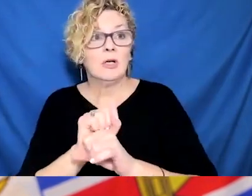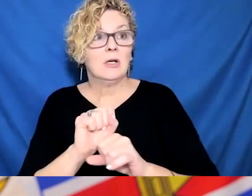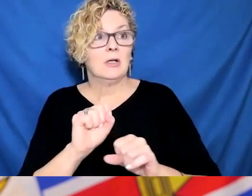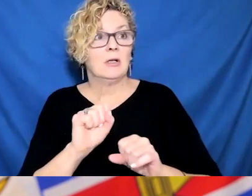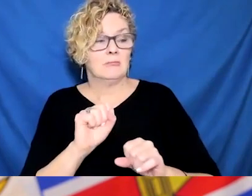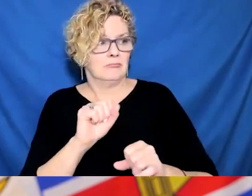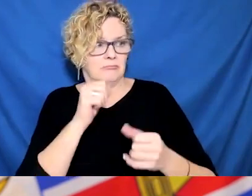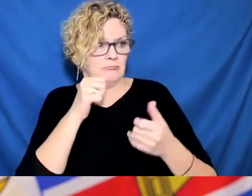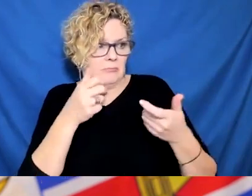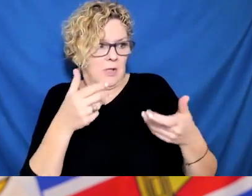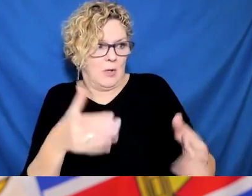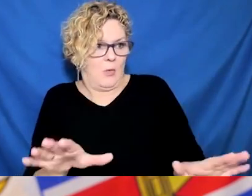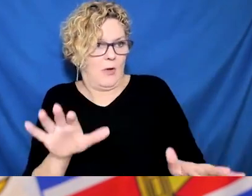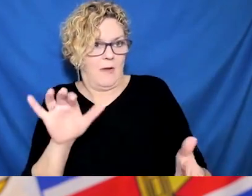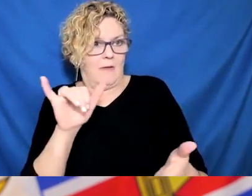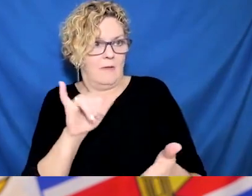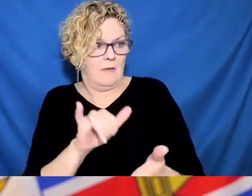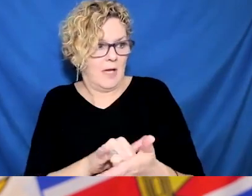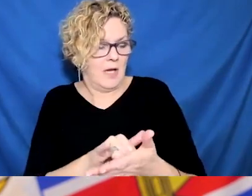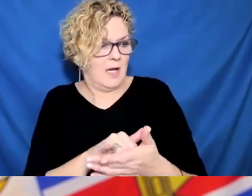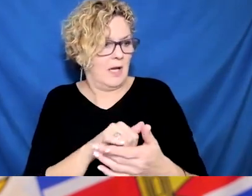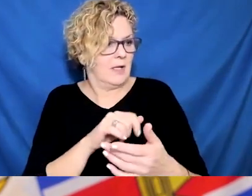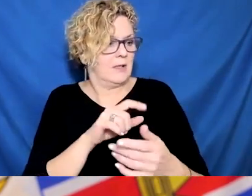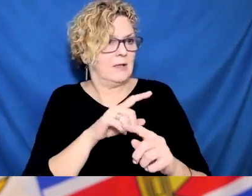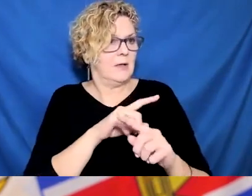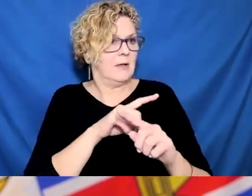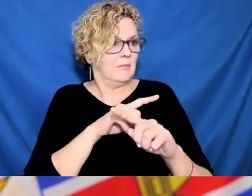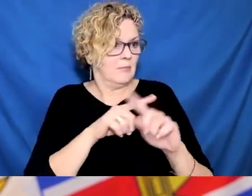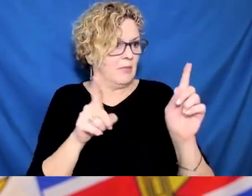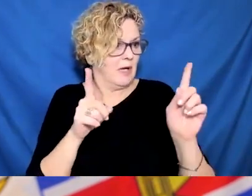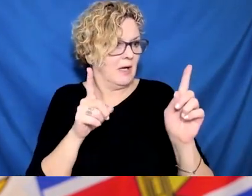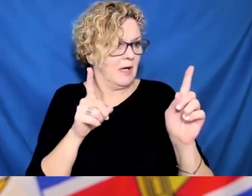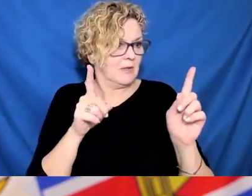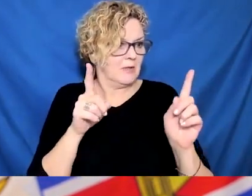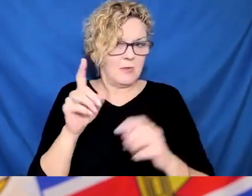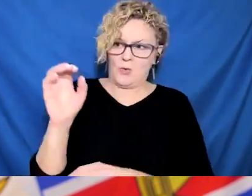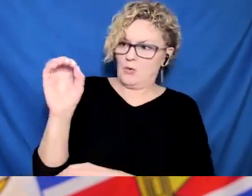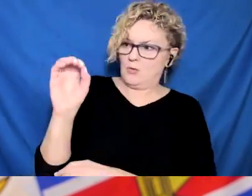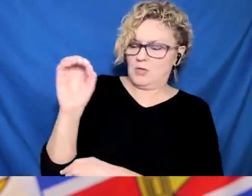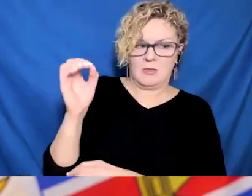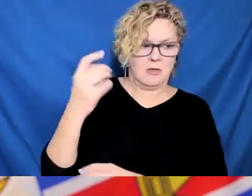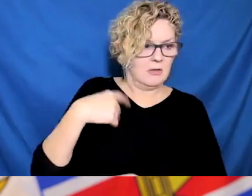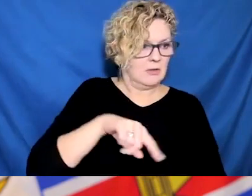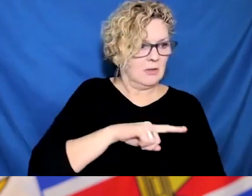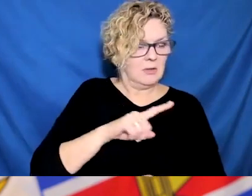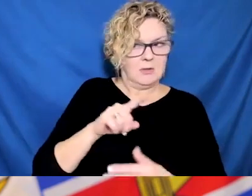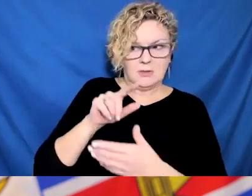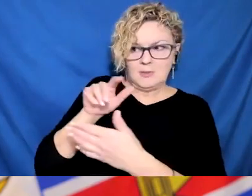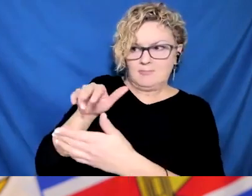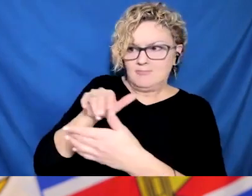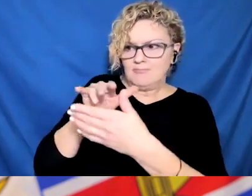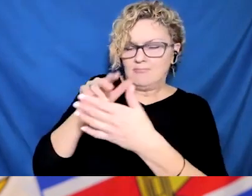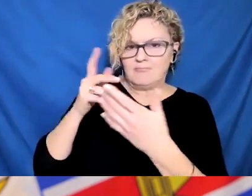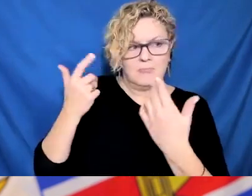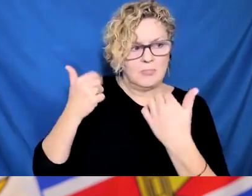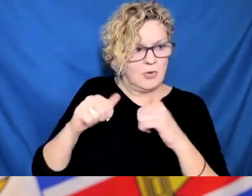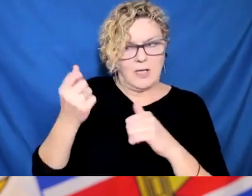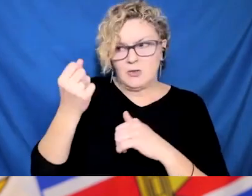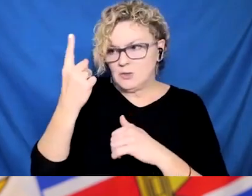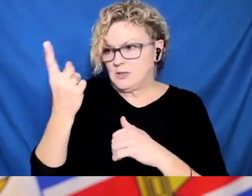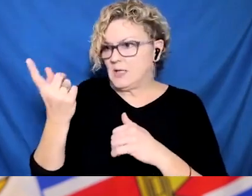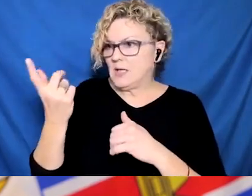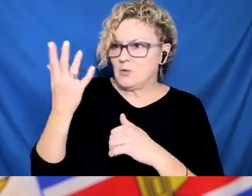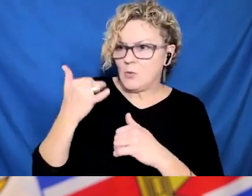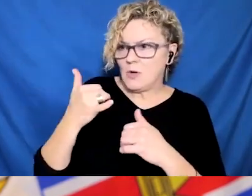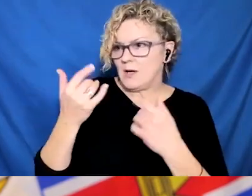a study that showed that it was down to about 15% risk. And so what we are doing is with the reality that we have here, and